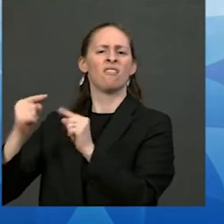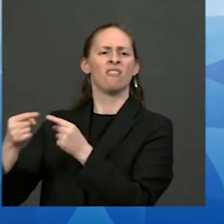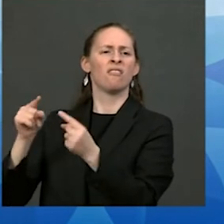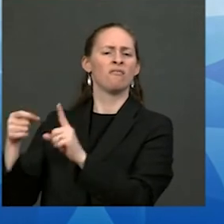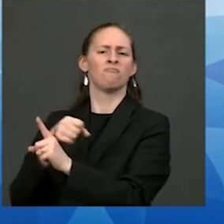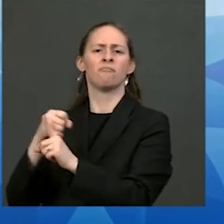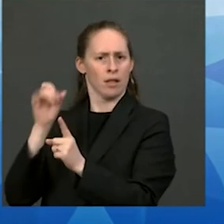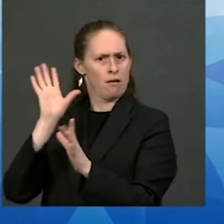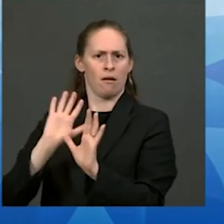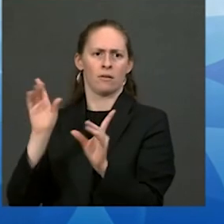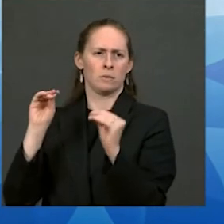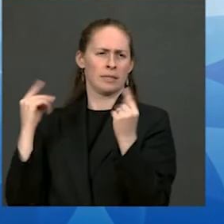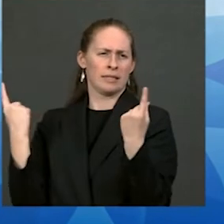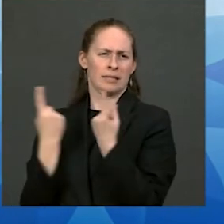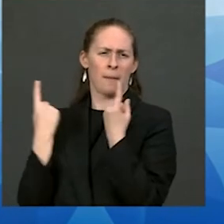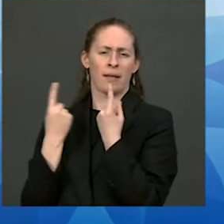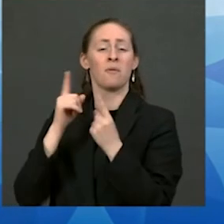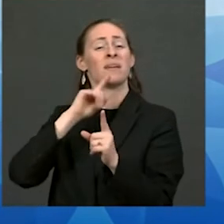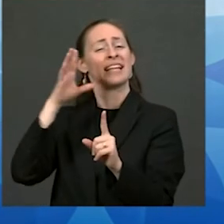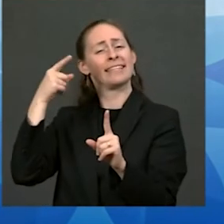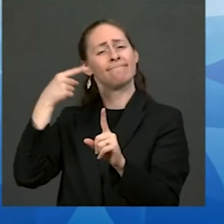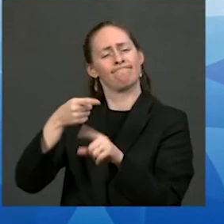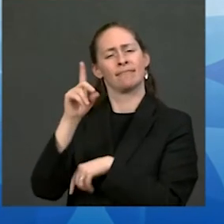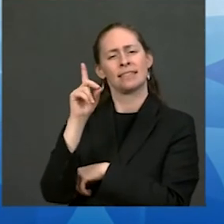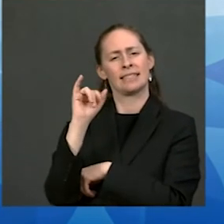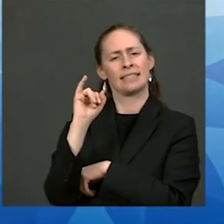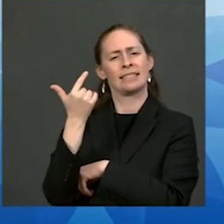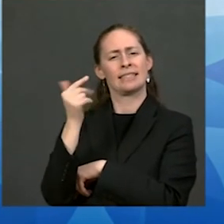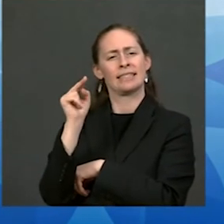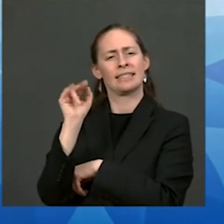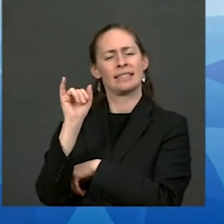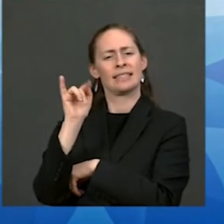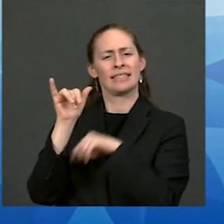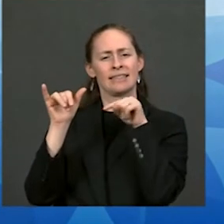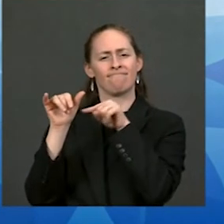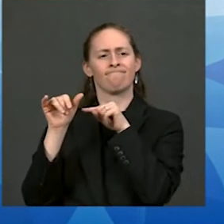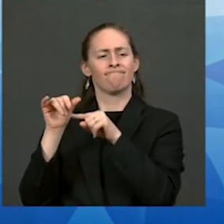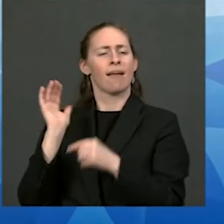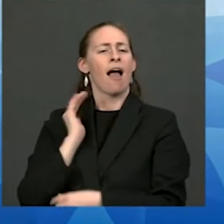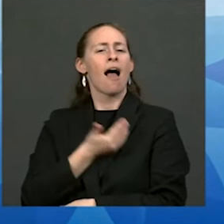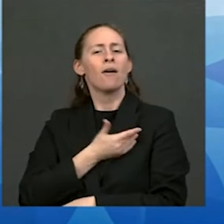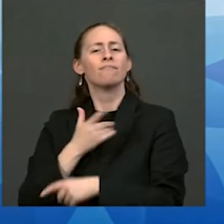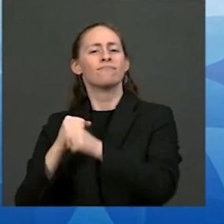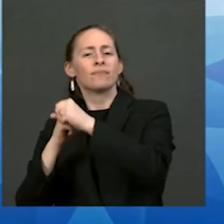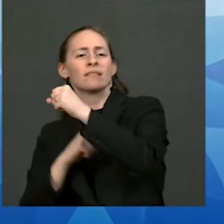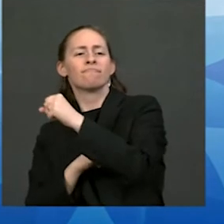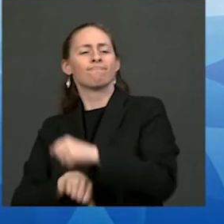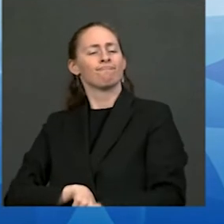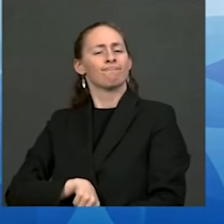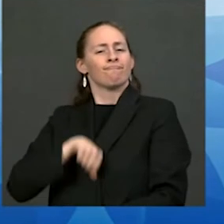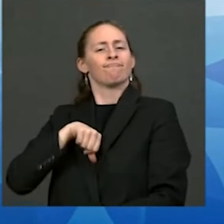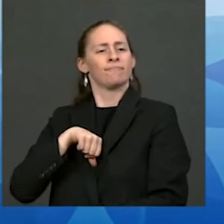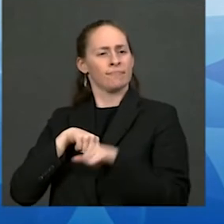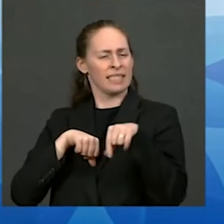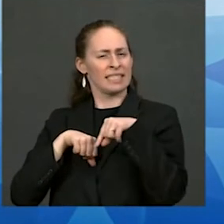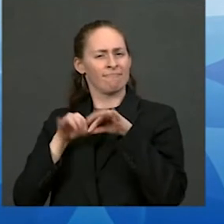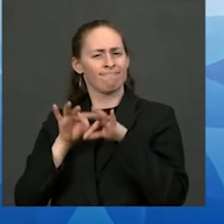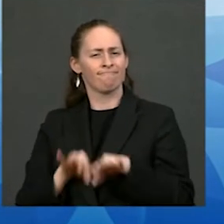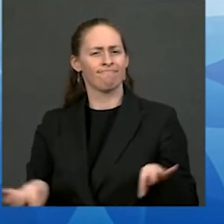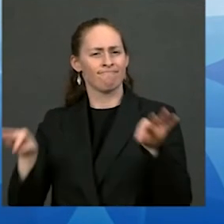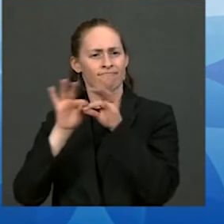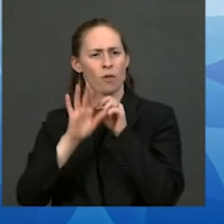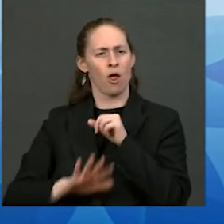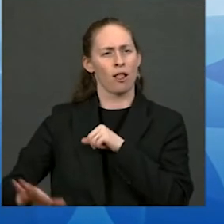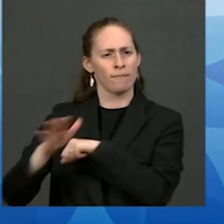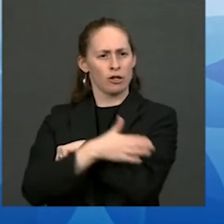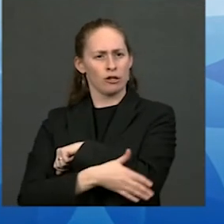that's the foundation of our nation-to-nation partnership that's what this summit is all about so I want to thank everyone who's here